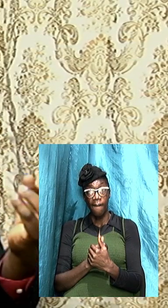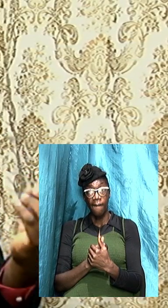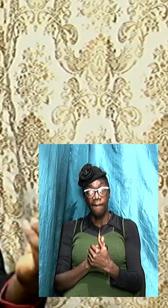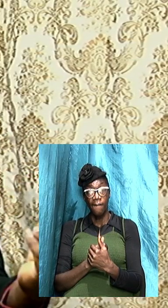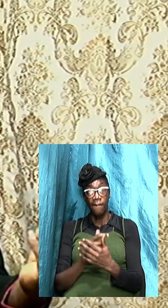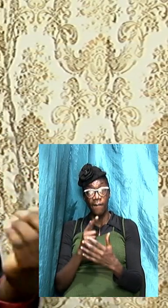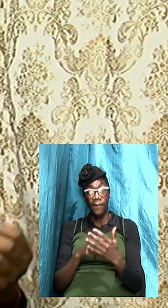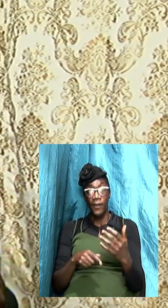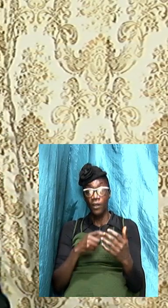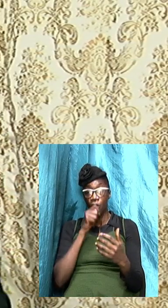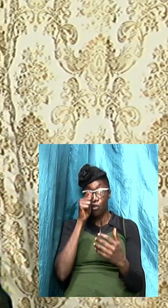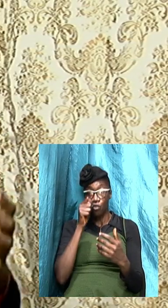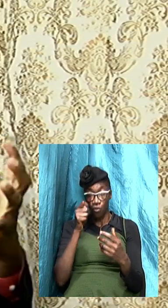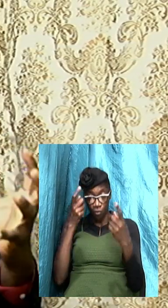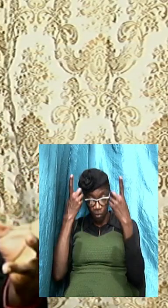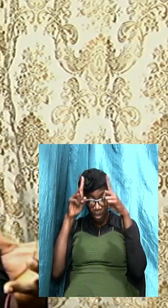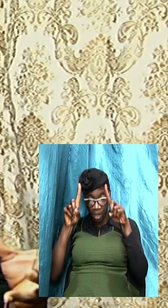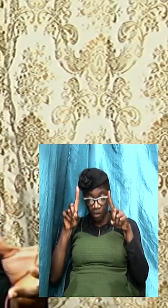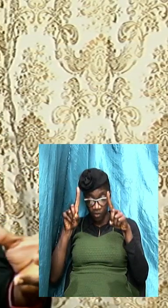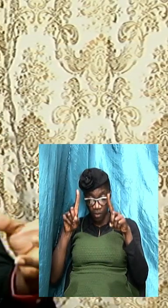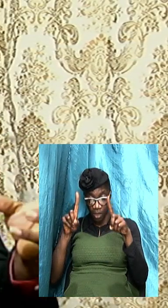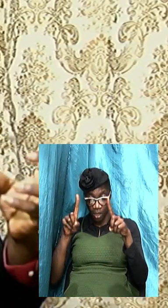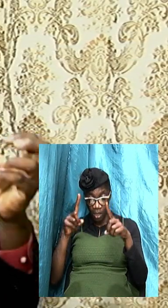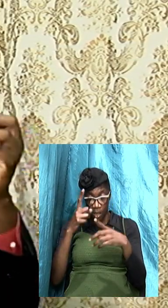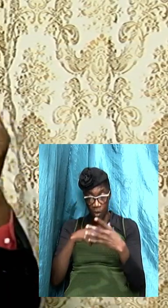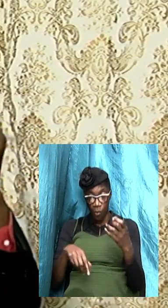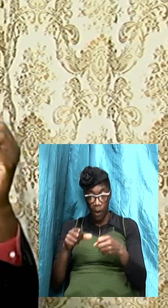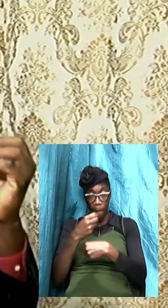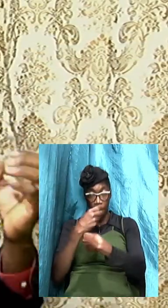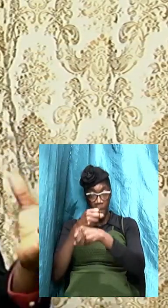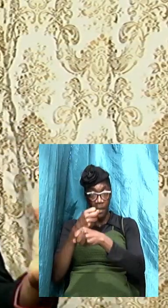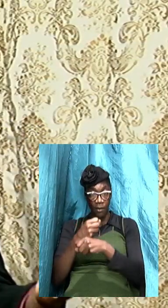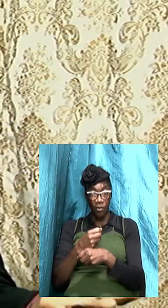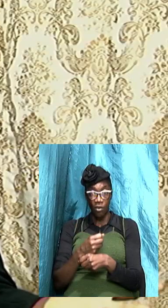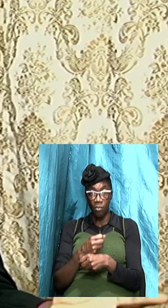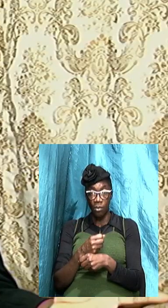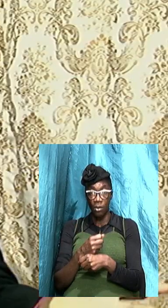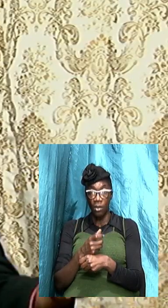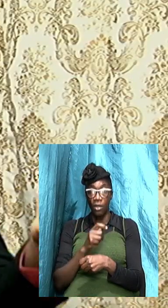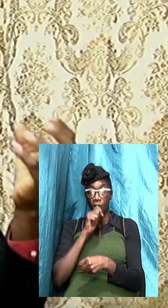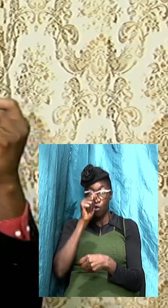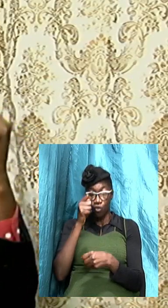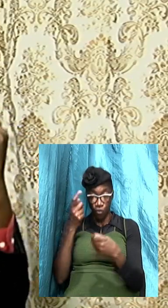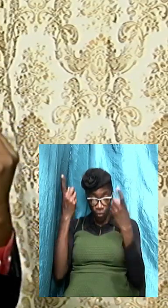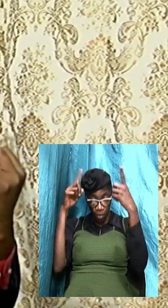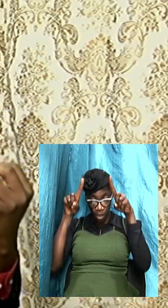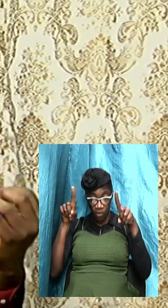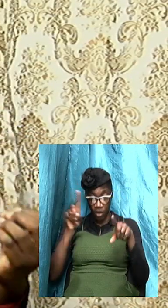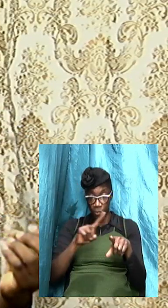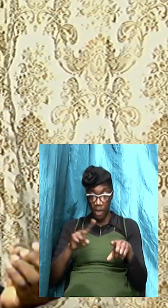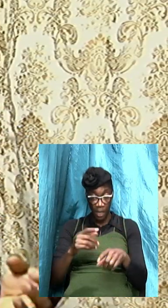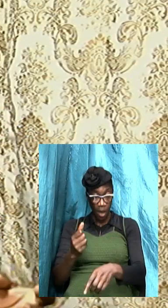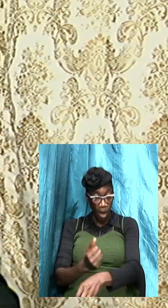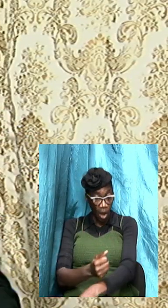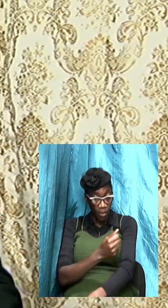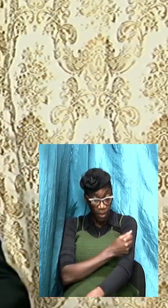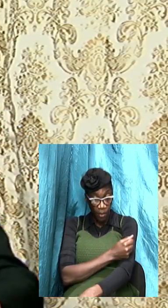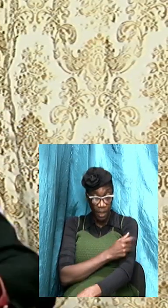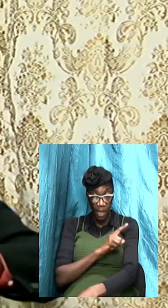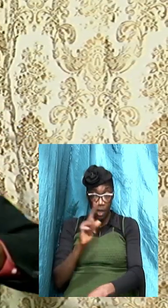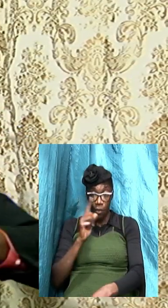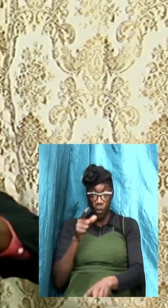the true doctrine entails and what makes up a true doctrine where it gets its authority from where it is originate from